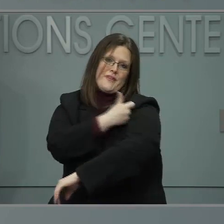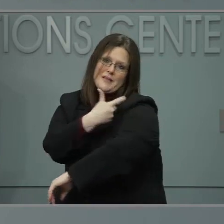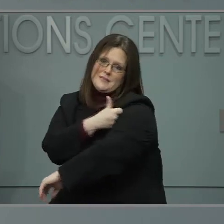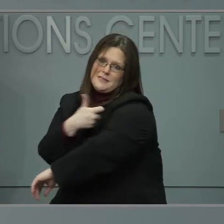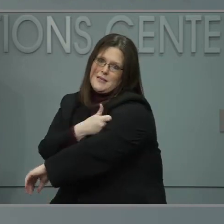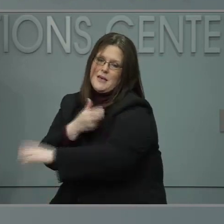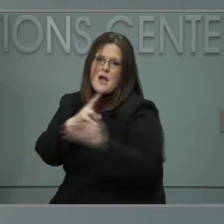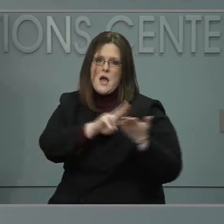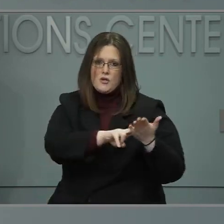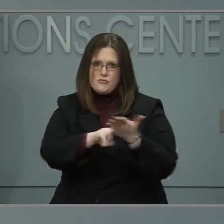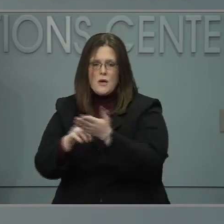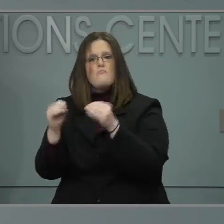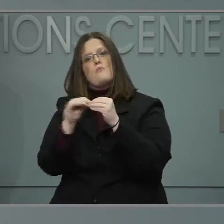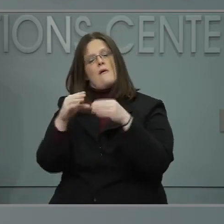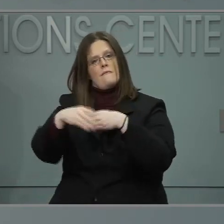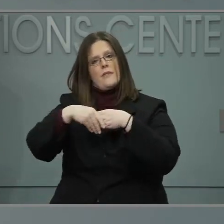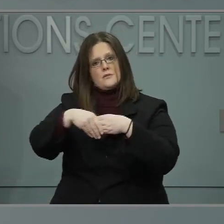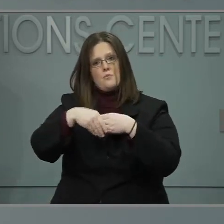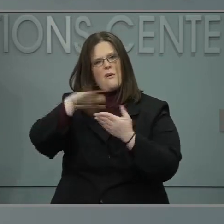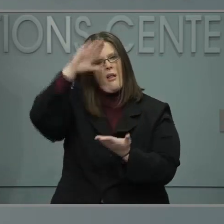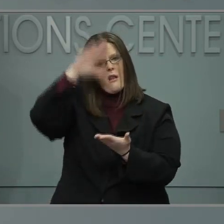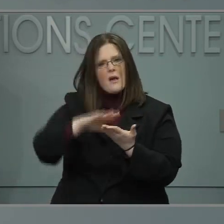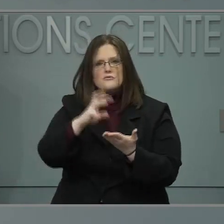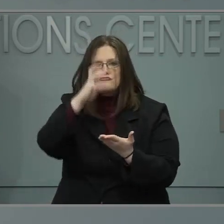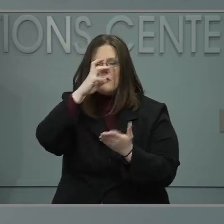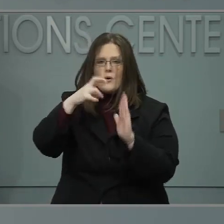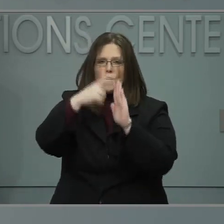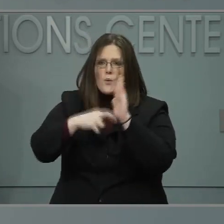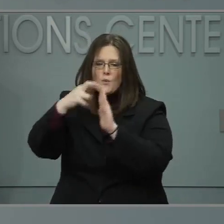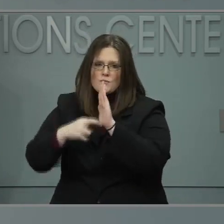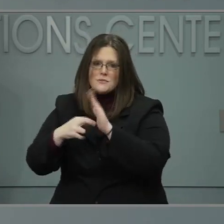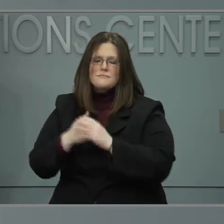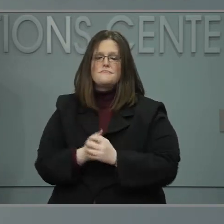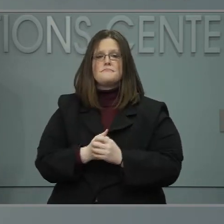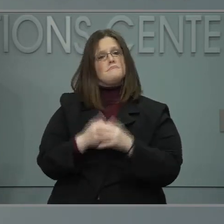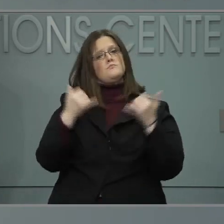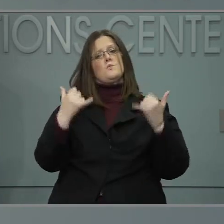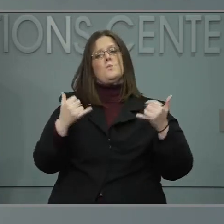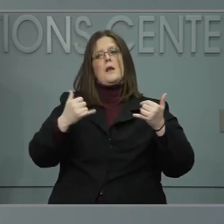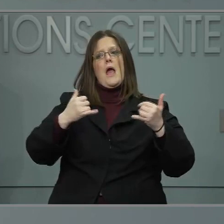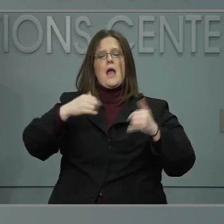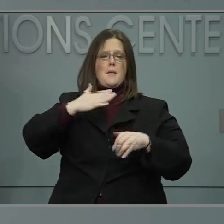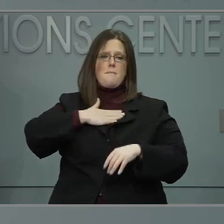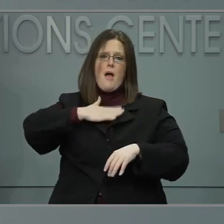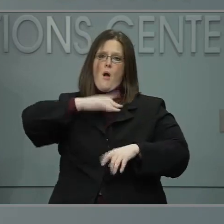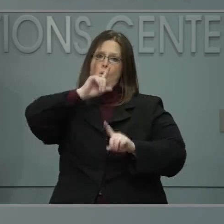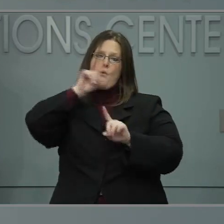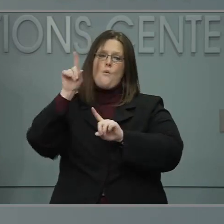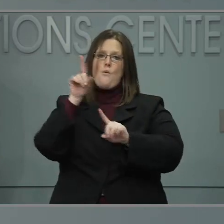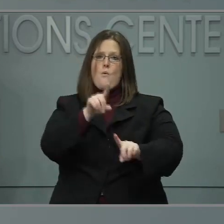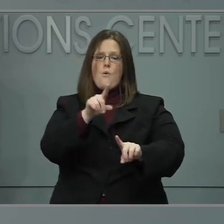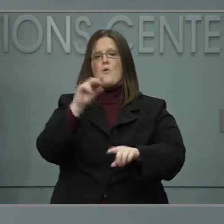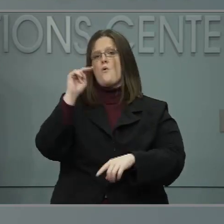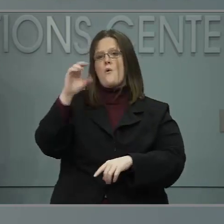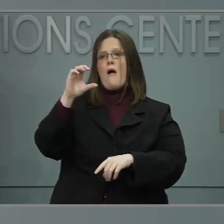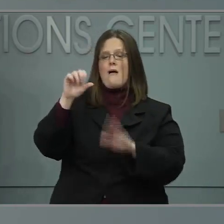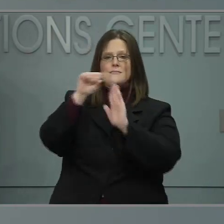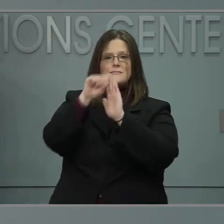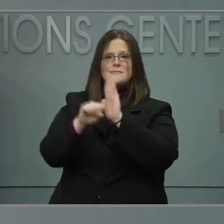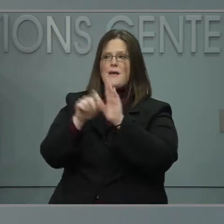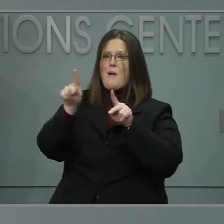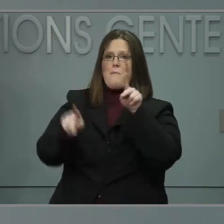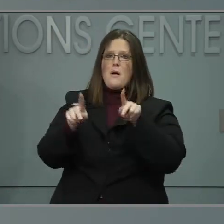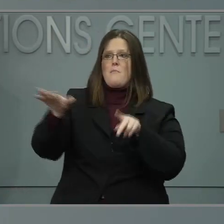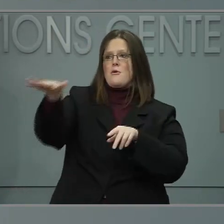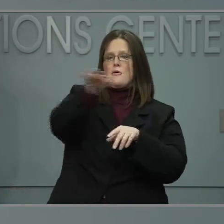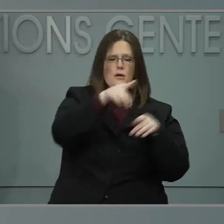fight the pandemic and protect North Carolinians, I am ordering today state officials to marshal all of the state resources,